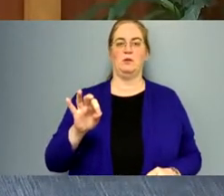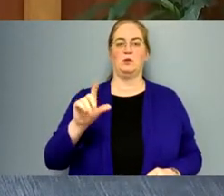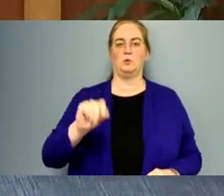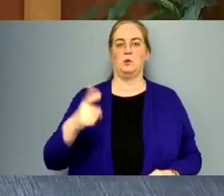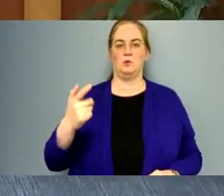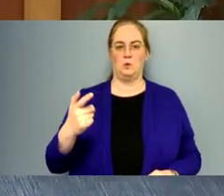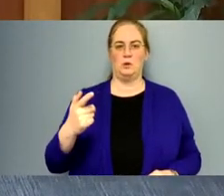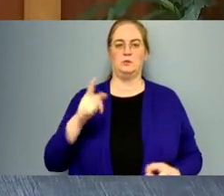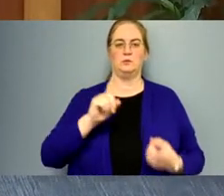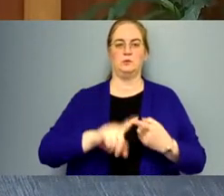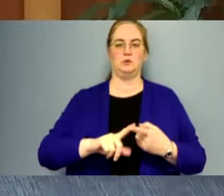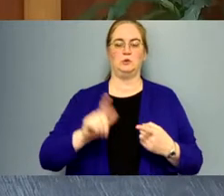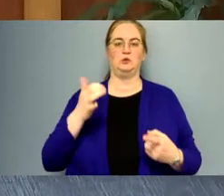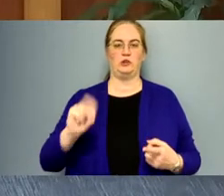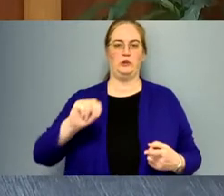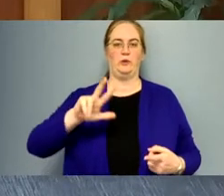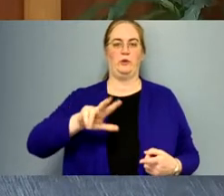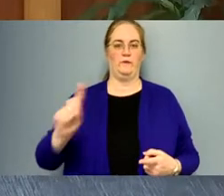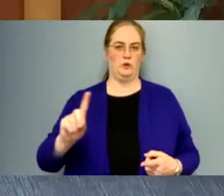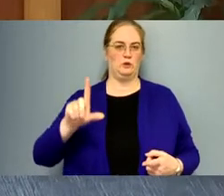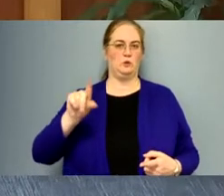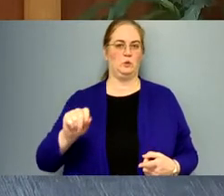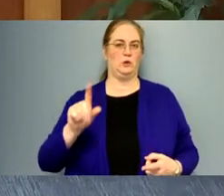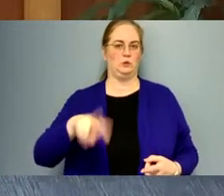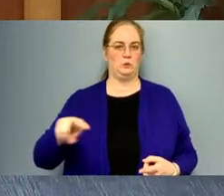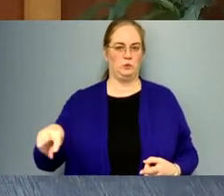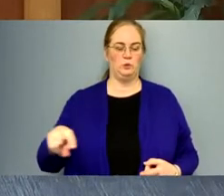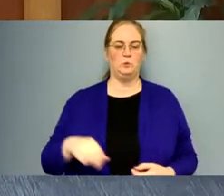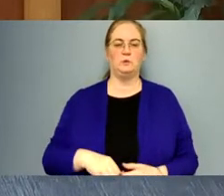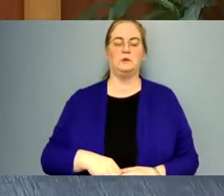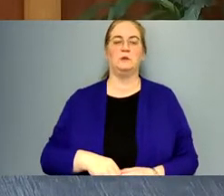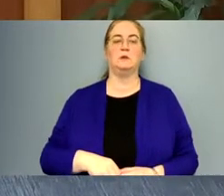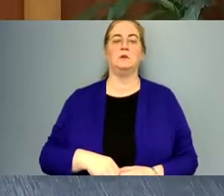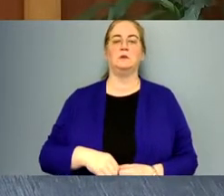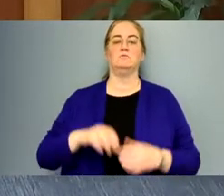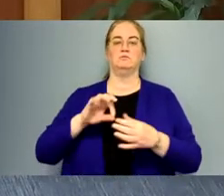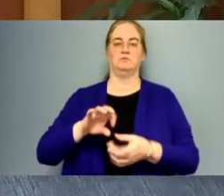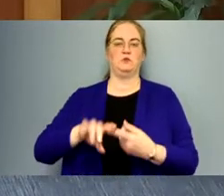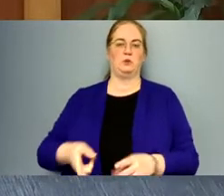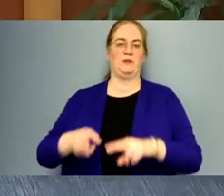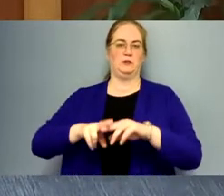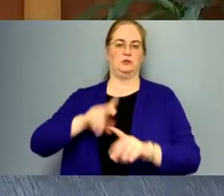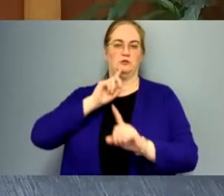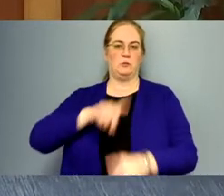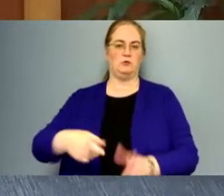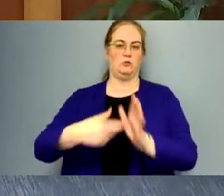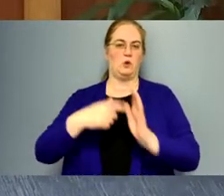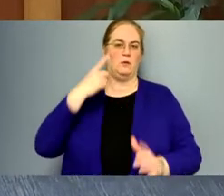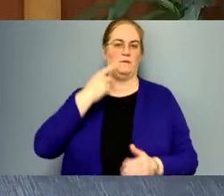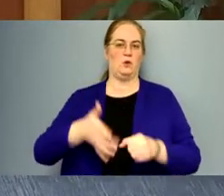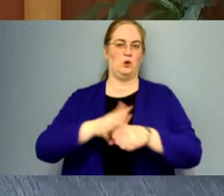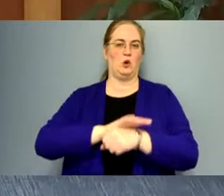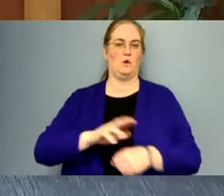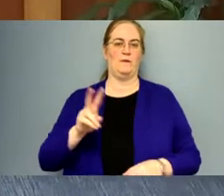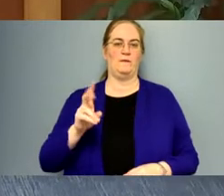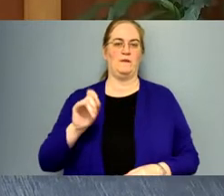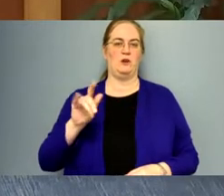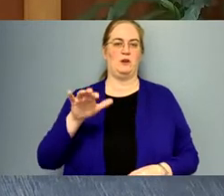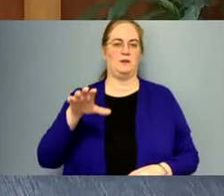2021 through, through January 31st, 2022 relative to increased response required for COVID variants.